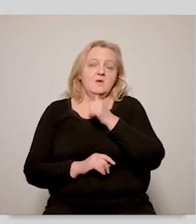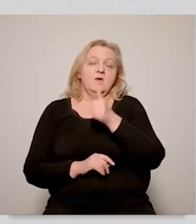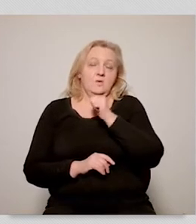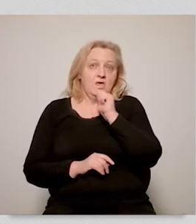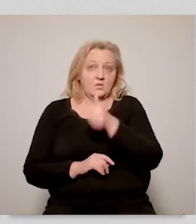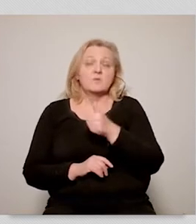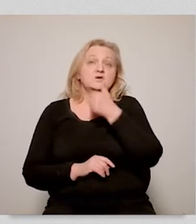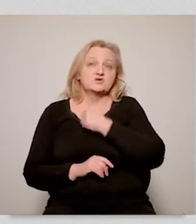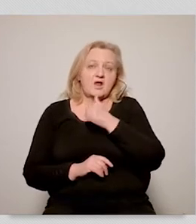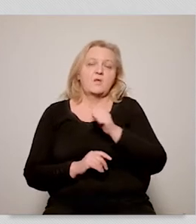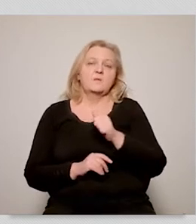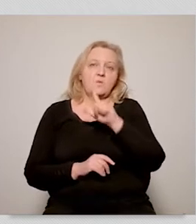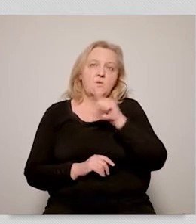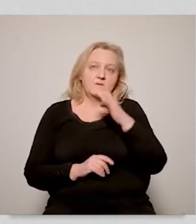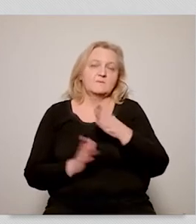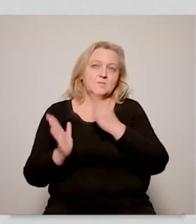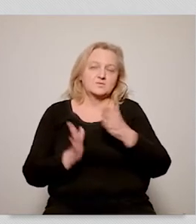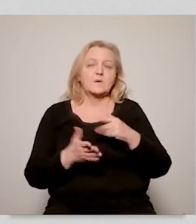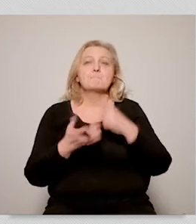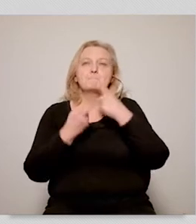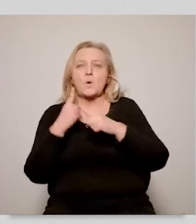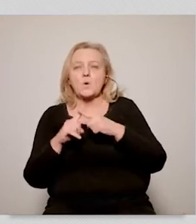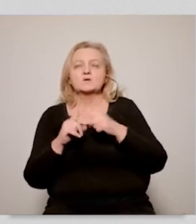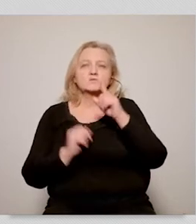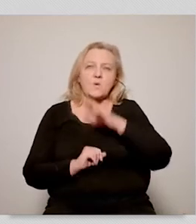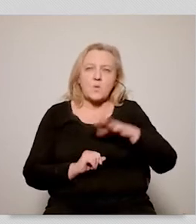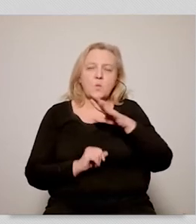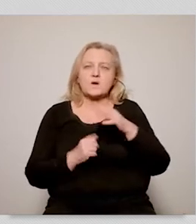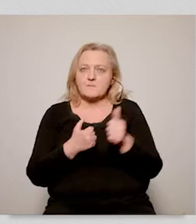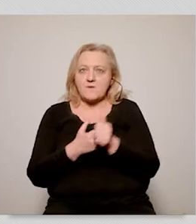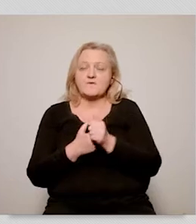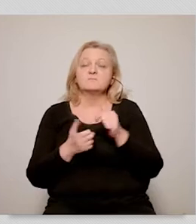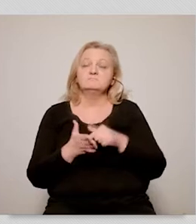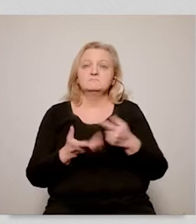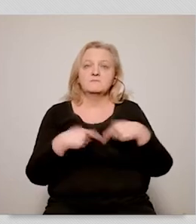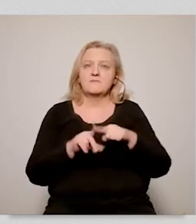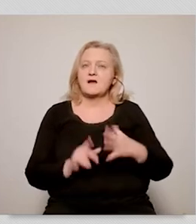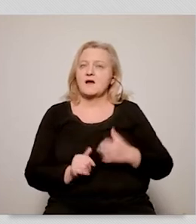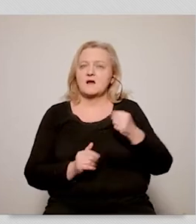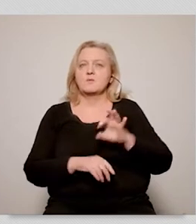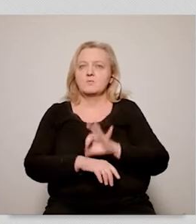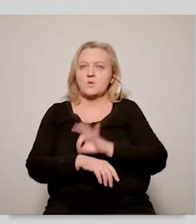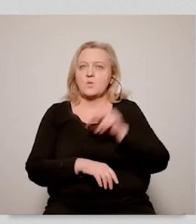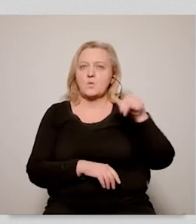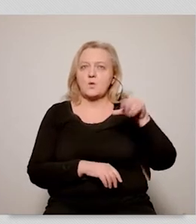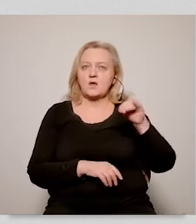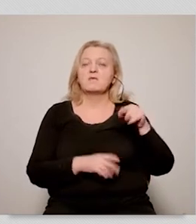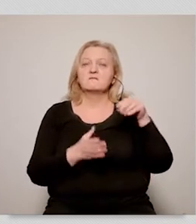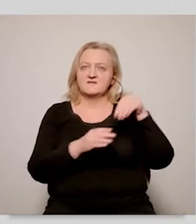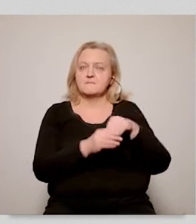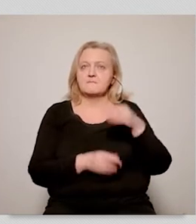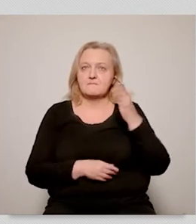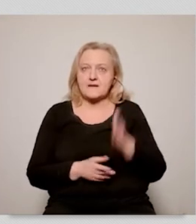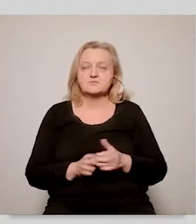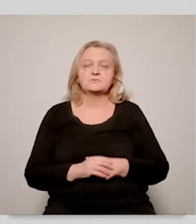European Green Deal. In political terms, in social terms, because it is indeed a